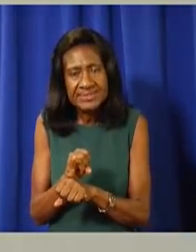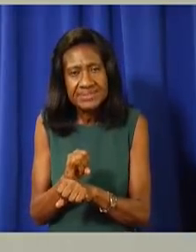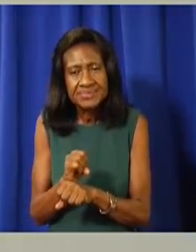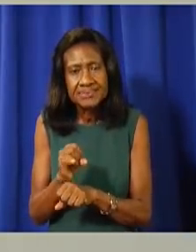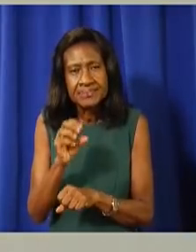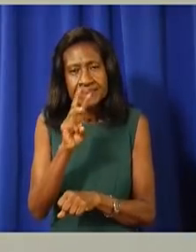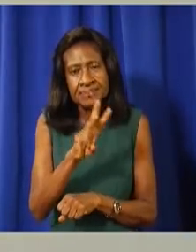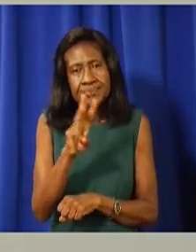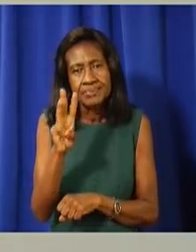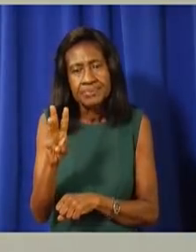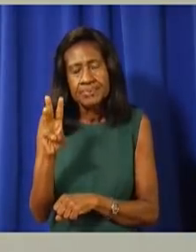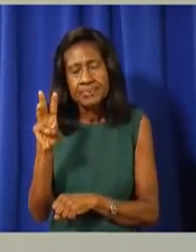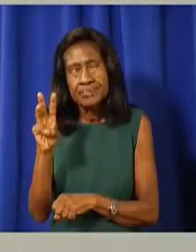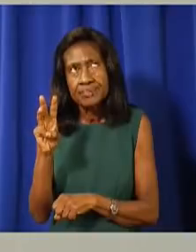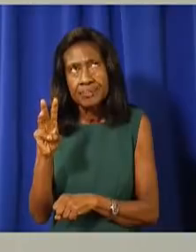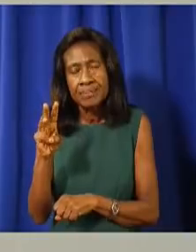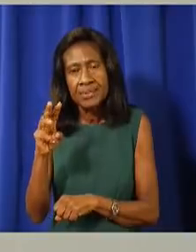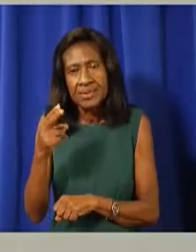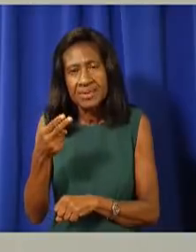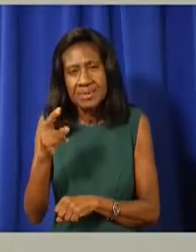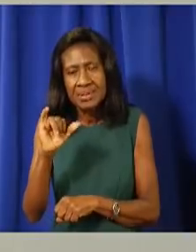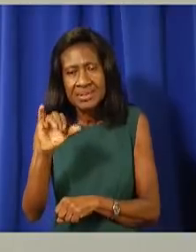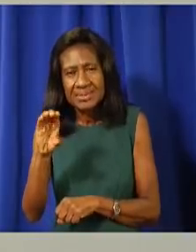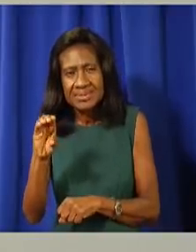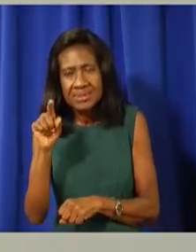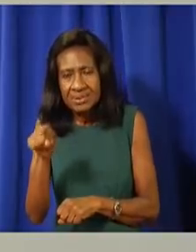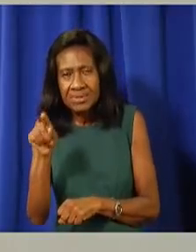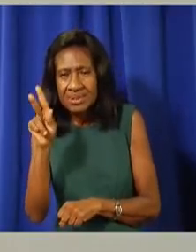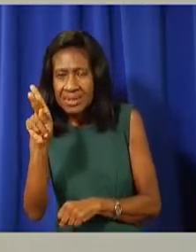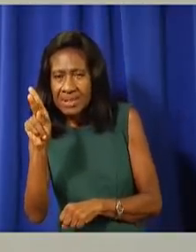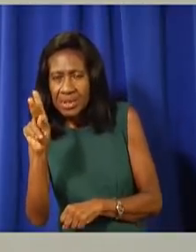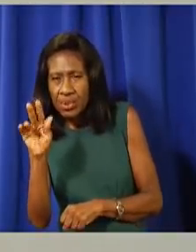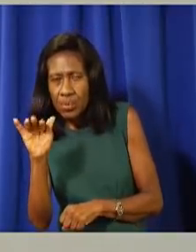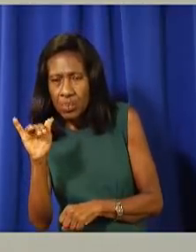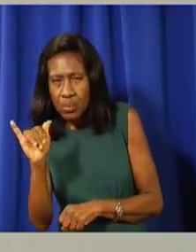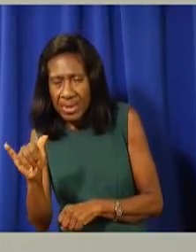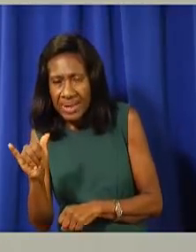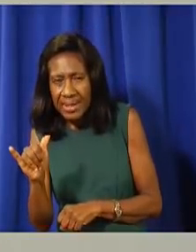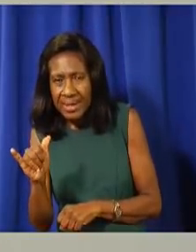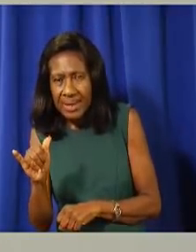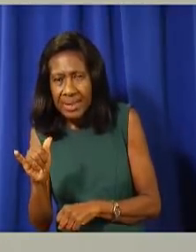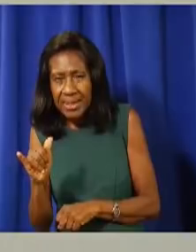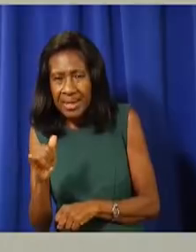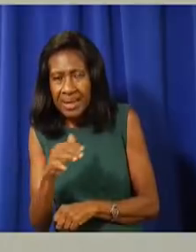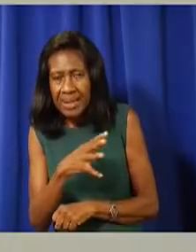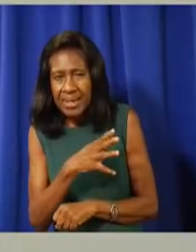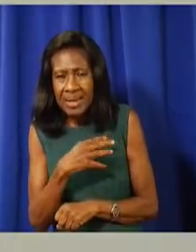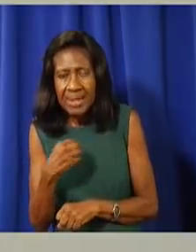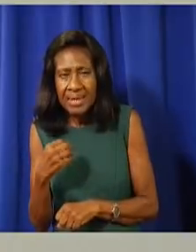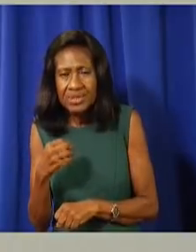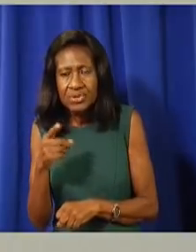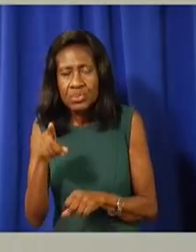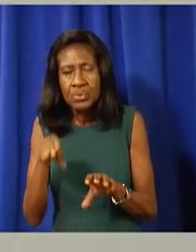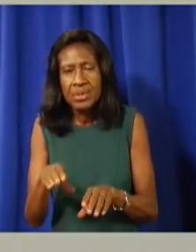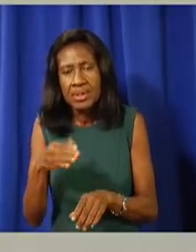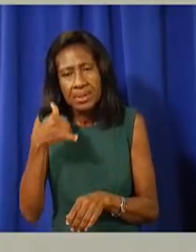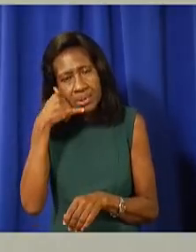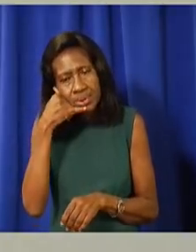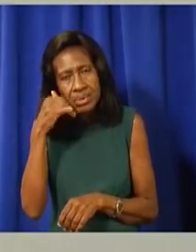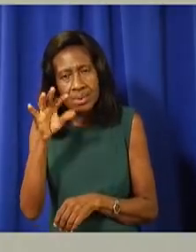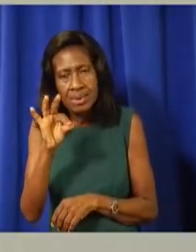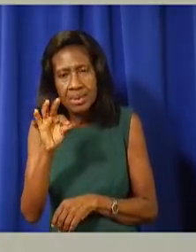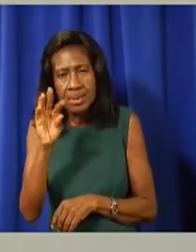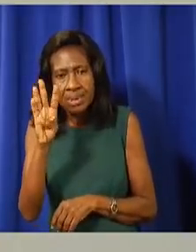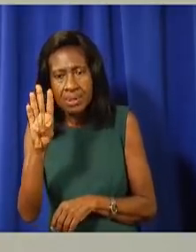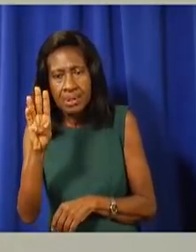WWHIC.KY. Um, or you can request, uh, more information by giving them a call. That's 946